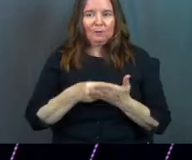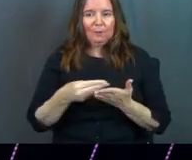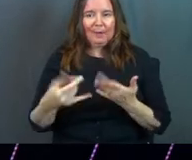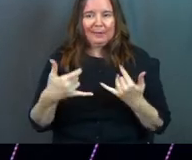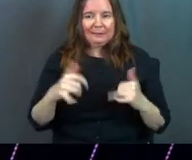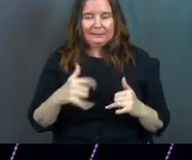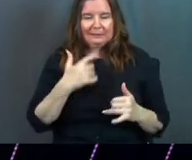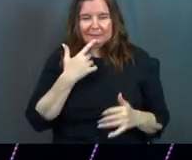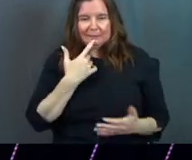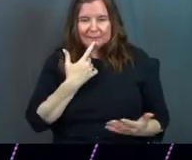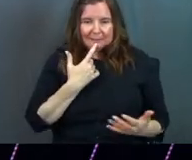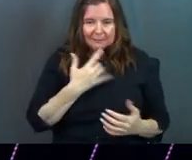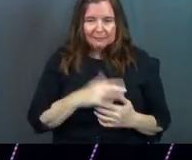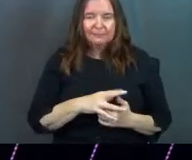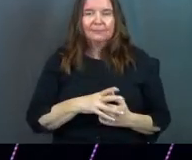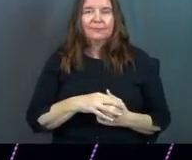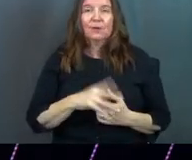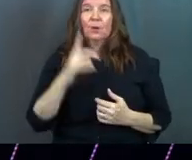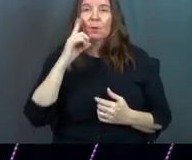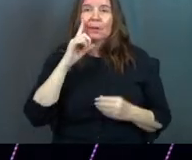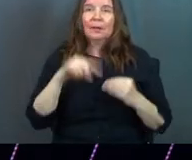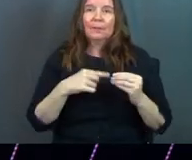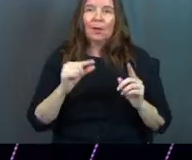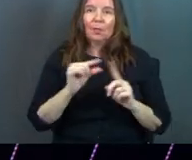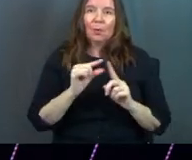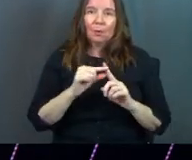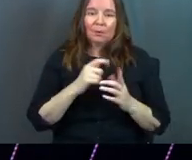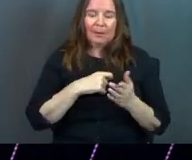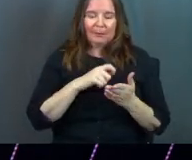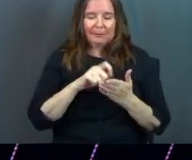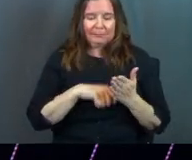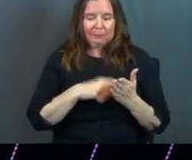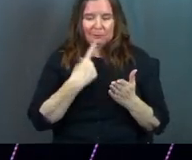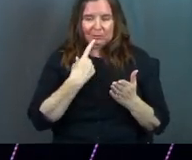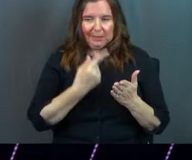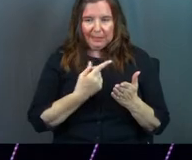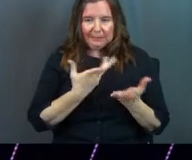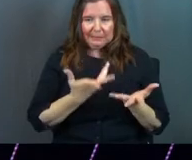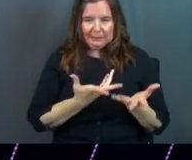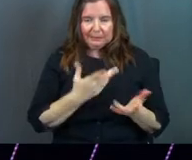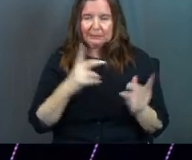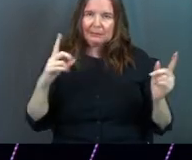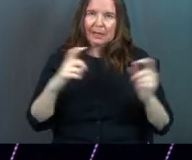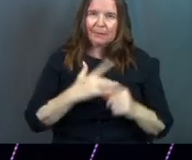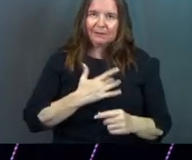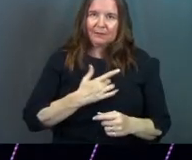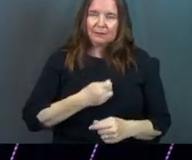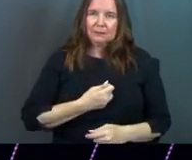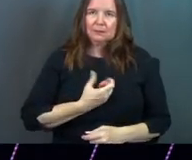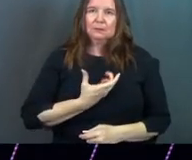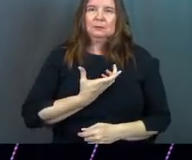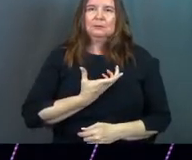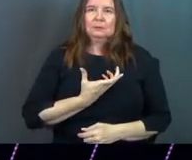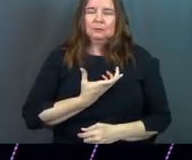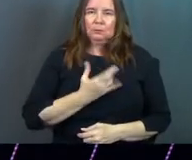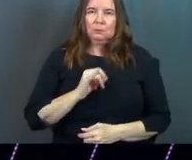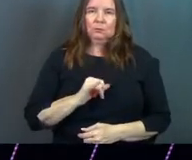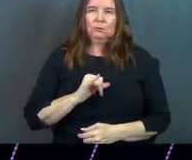we think about the words that maybe we should say, complicated feelings come up.